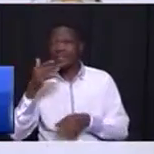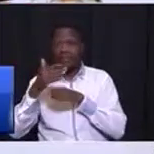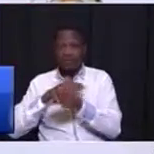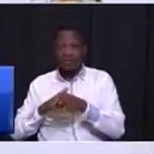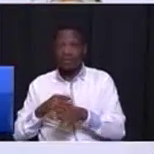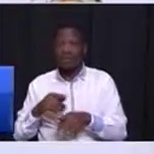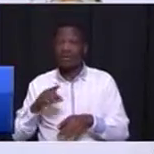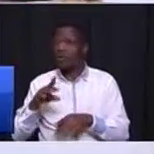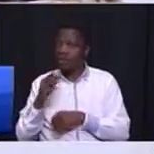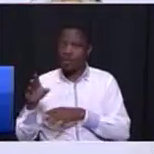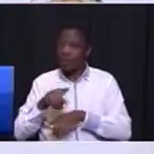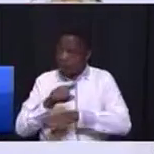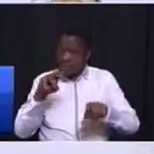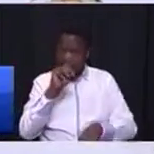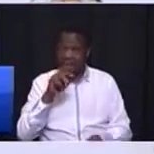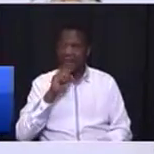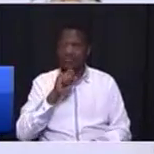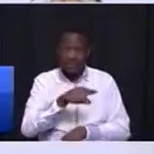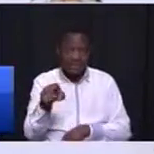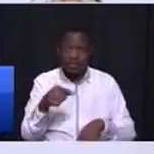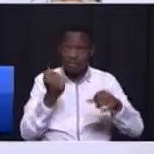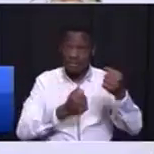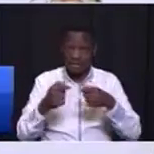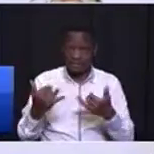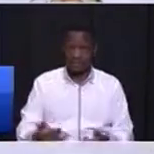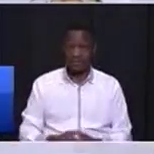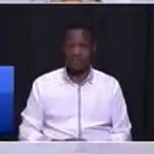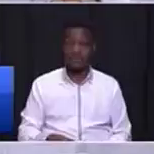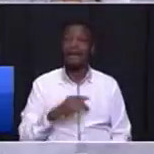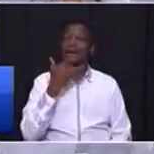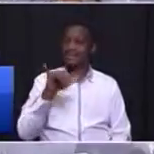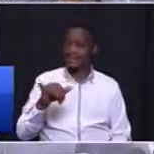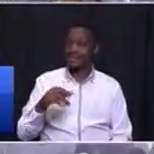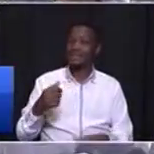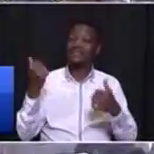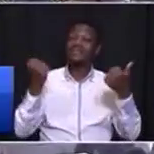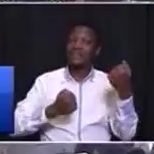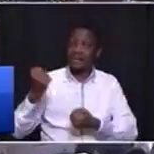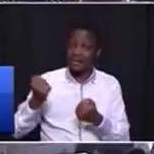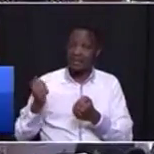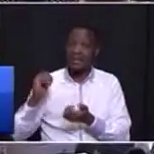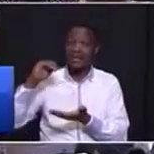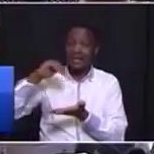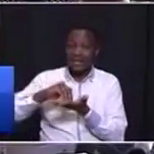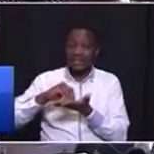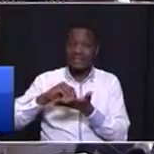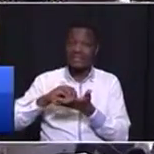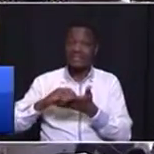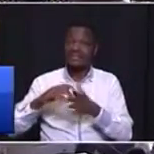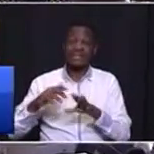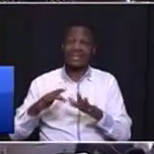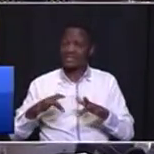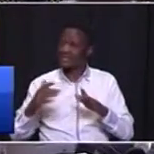all the MEC are using those cars until the car reaches its full life